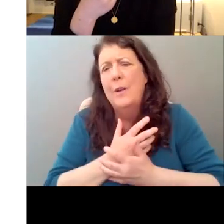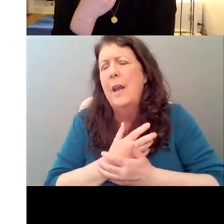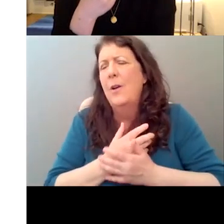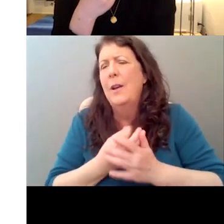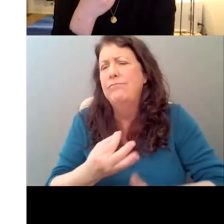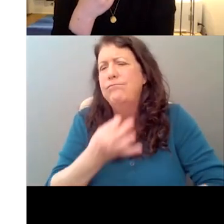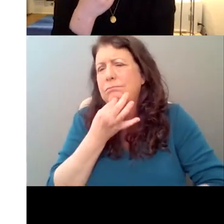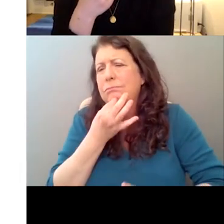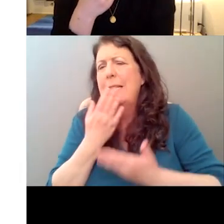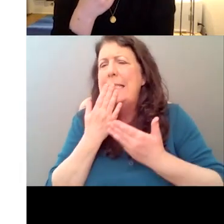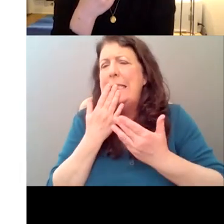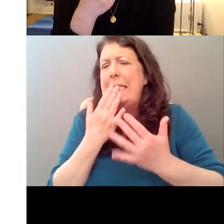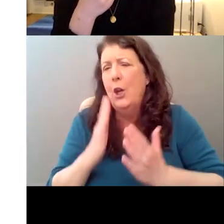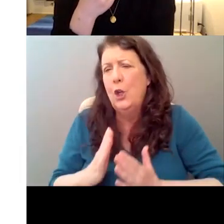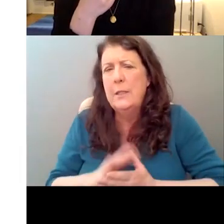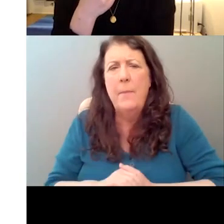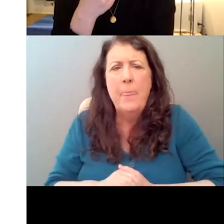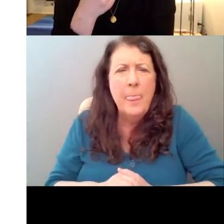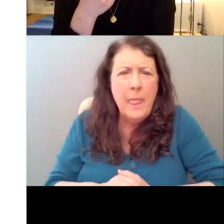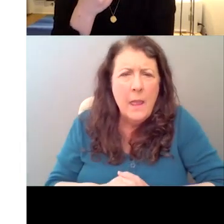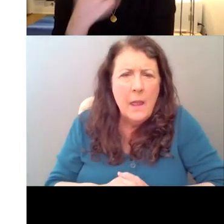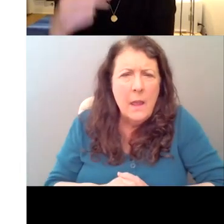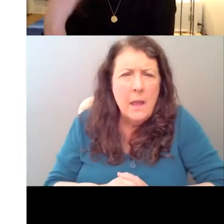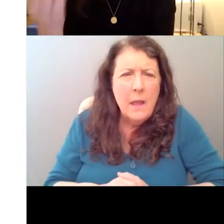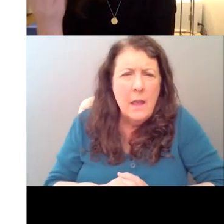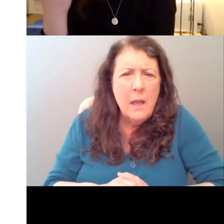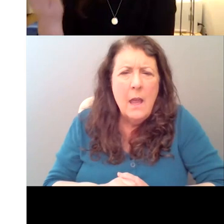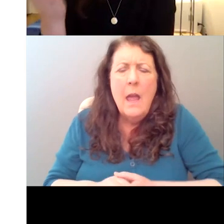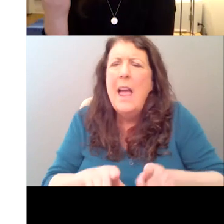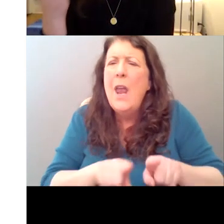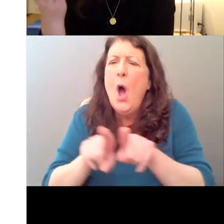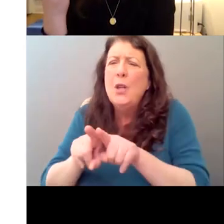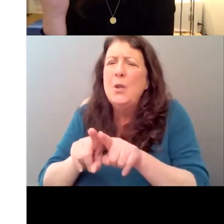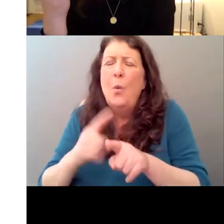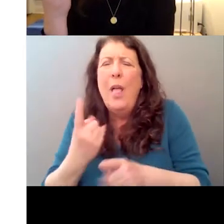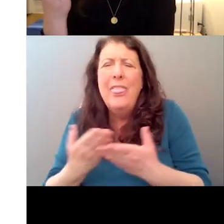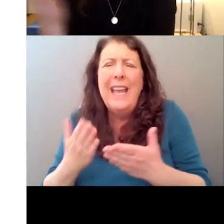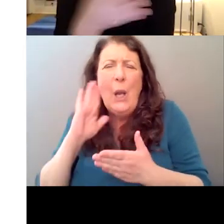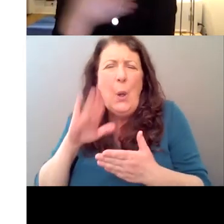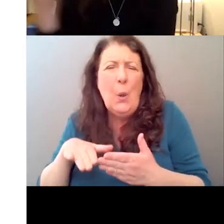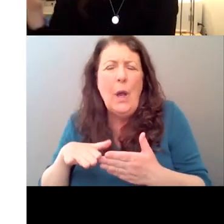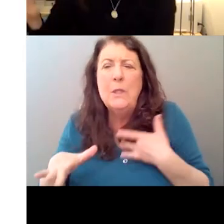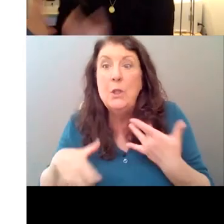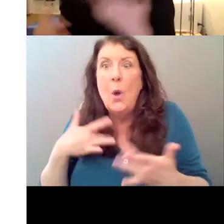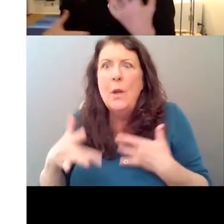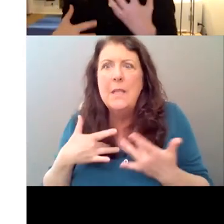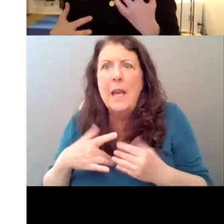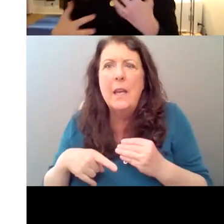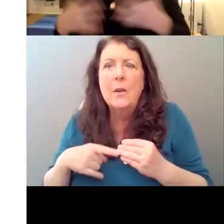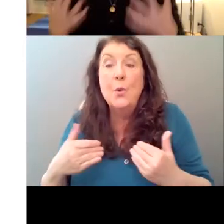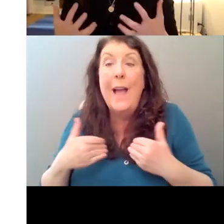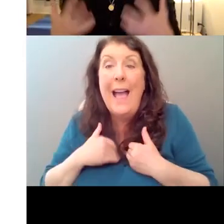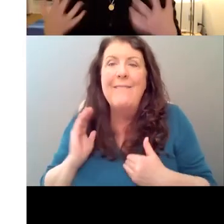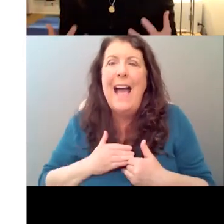uh, and, and, and so, you know, and I also, one of the things I knew I was so excited about was having our composers